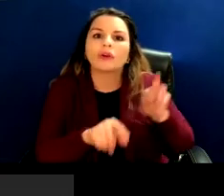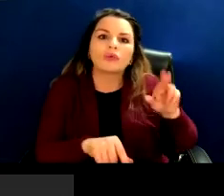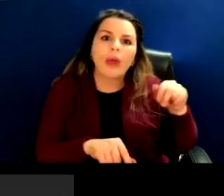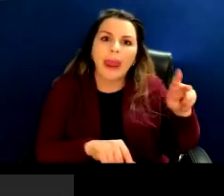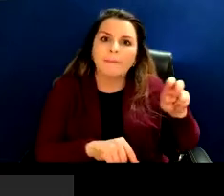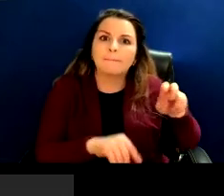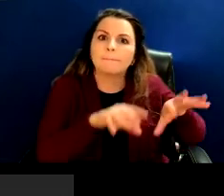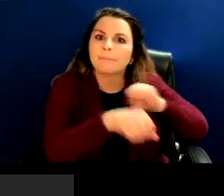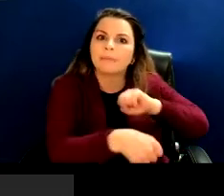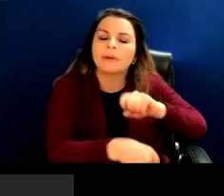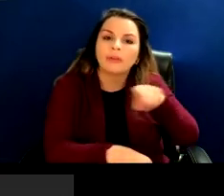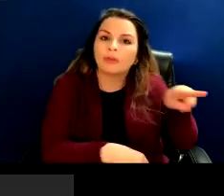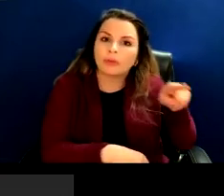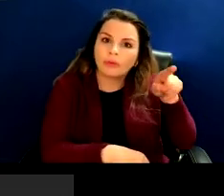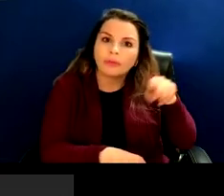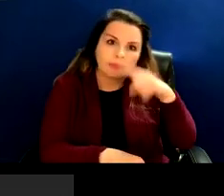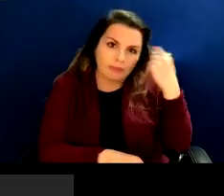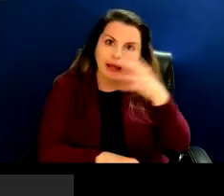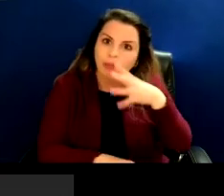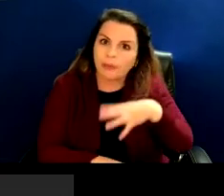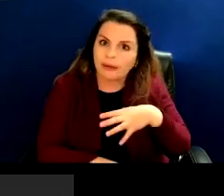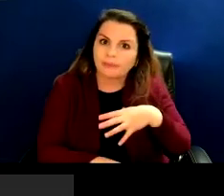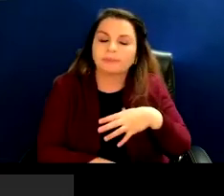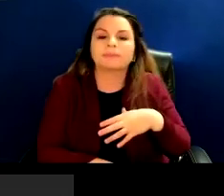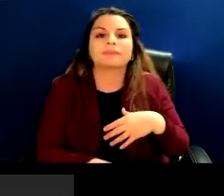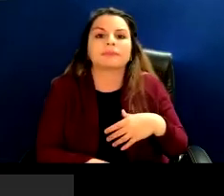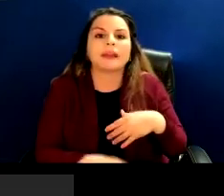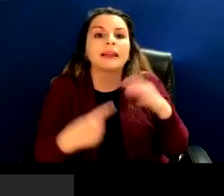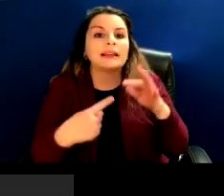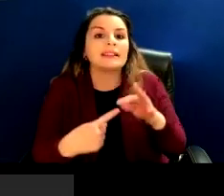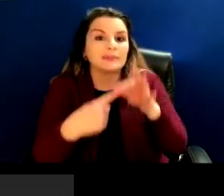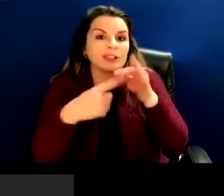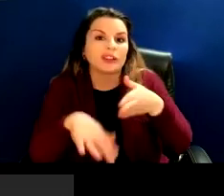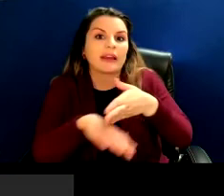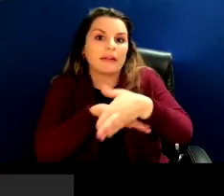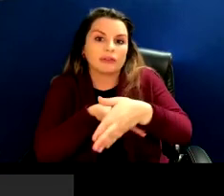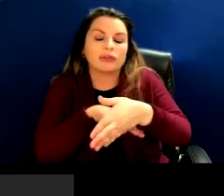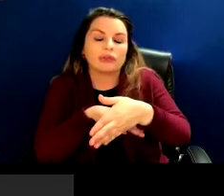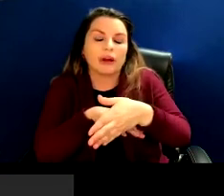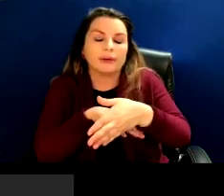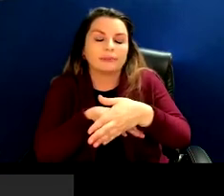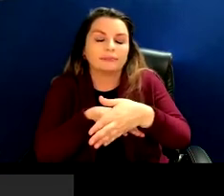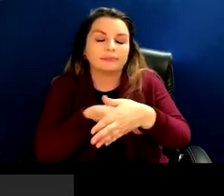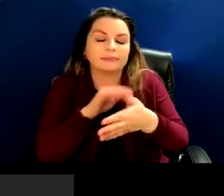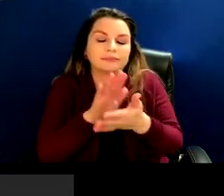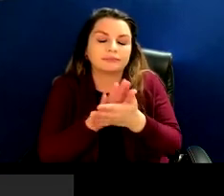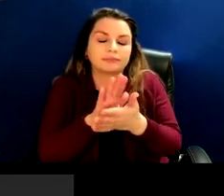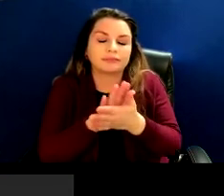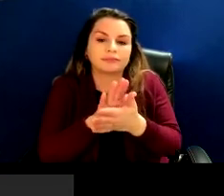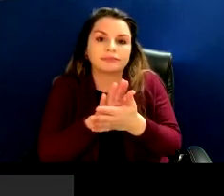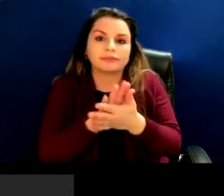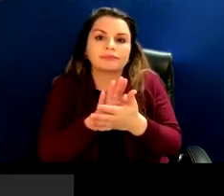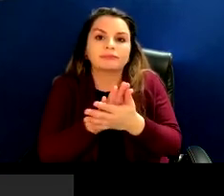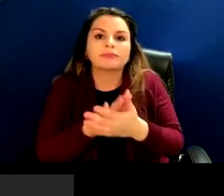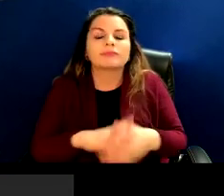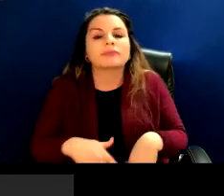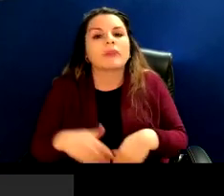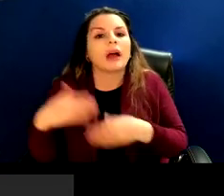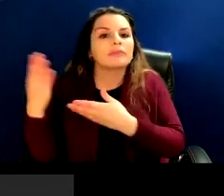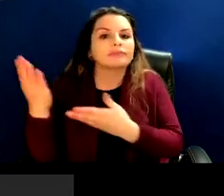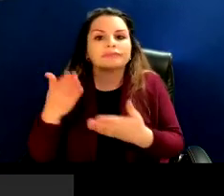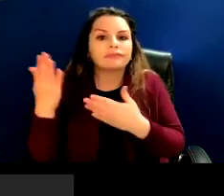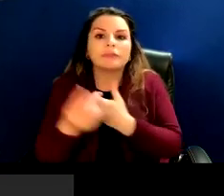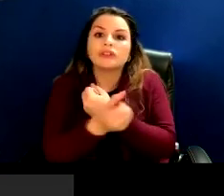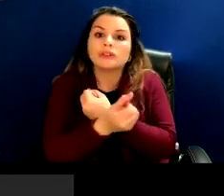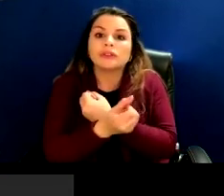force, which Black women were forced to do, particularly after the transatlantic slave trade was